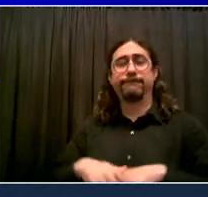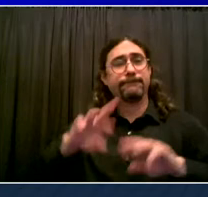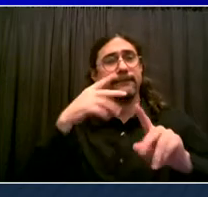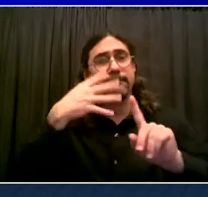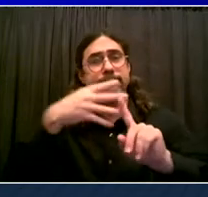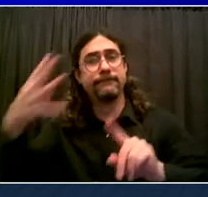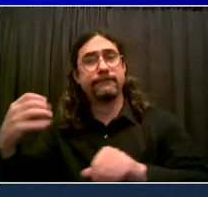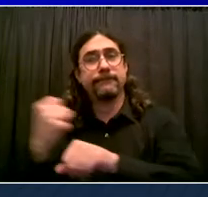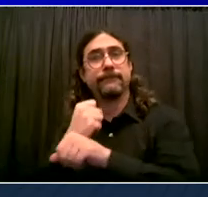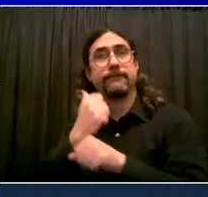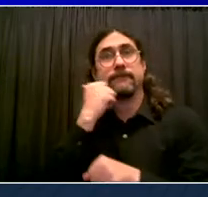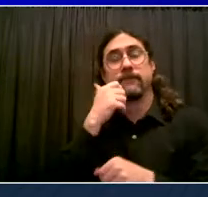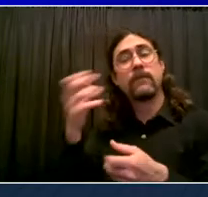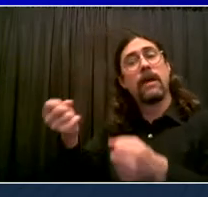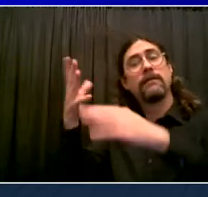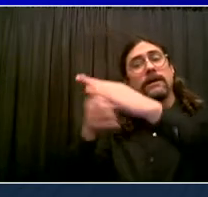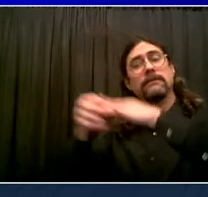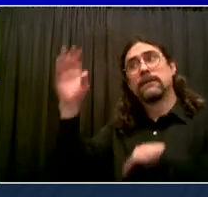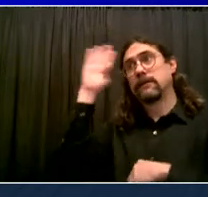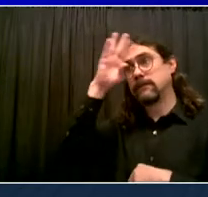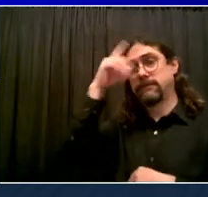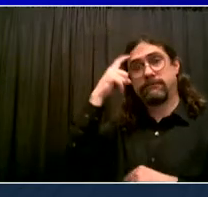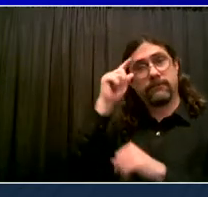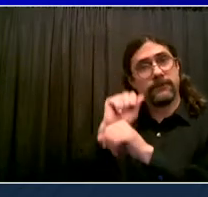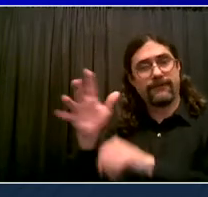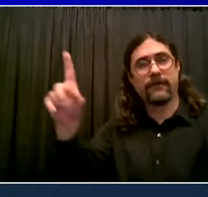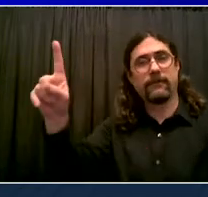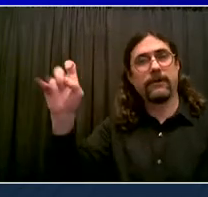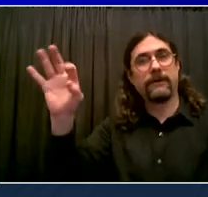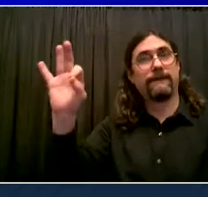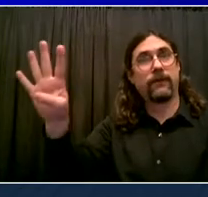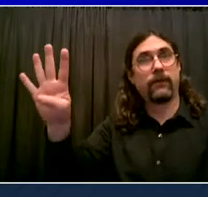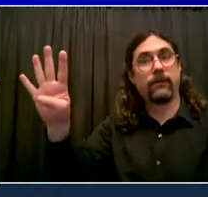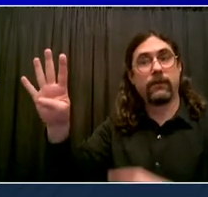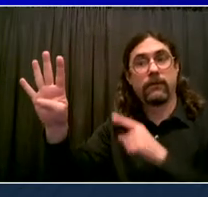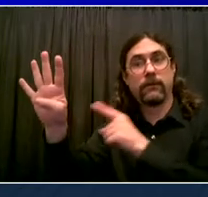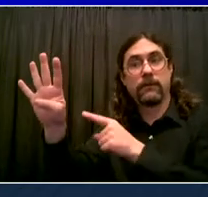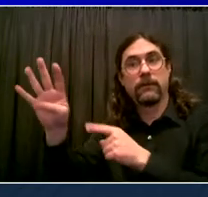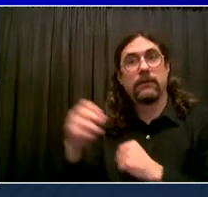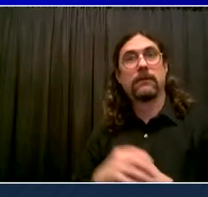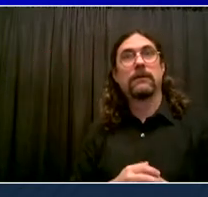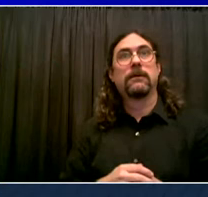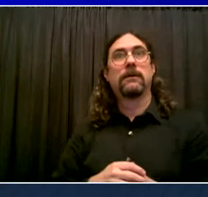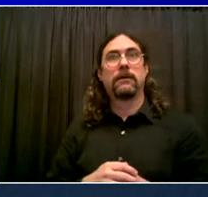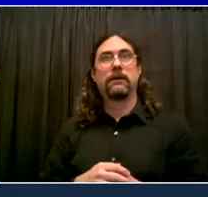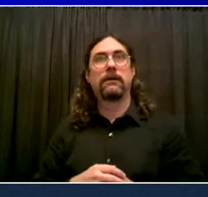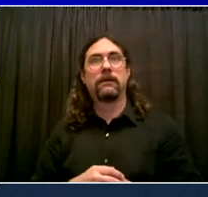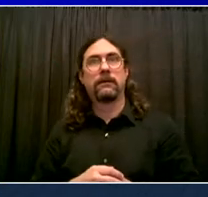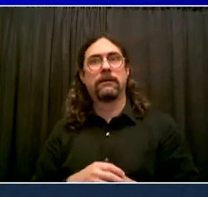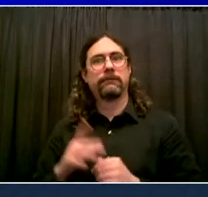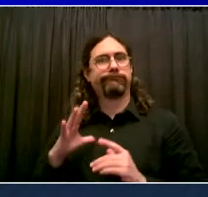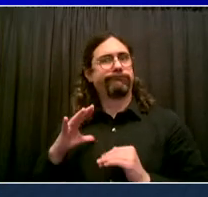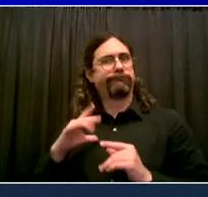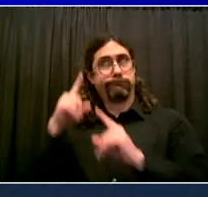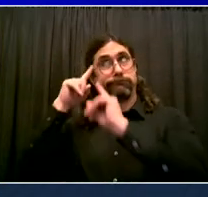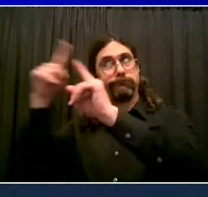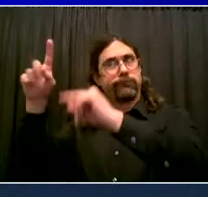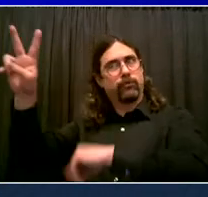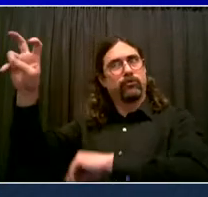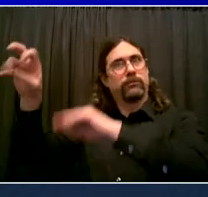today's report, again, below that threshold. Now, again, we have a long way to go. We see a much longer trend line, but this is good.